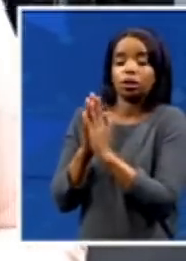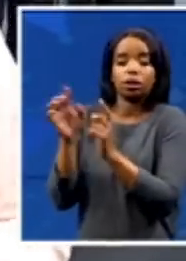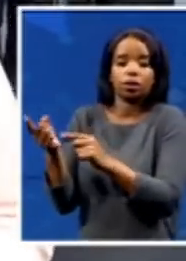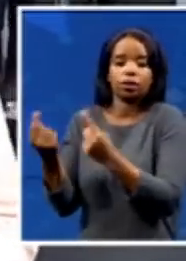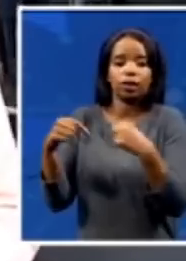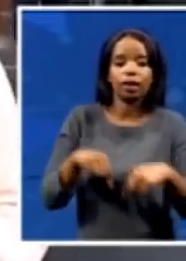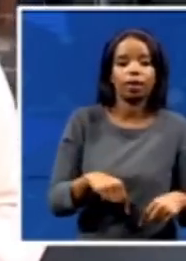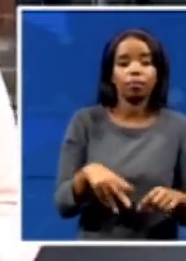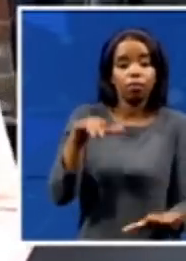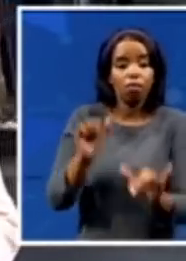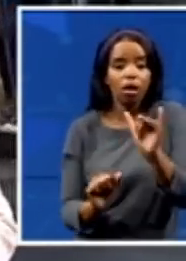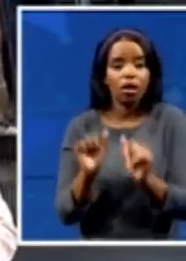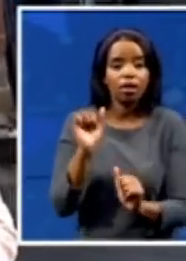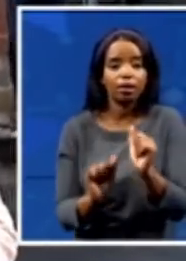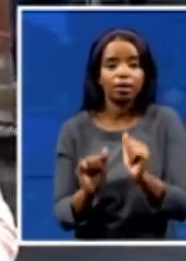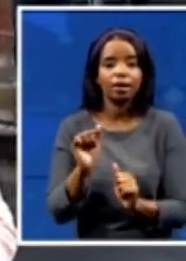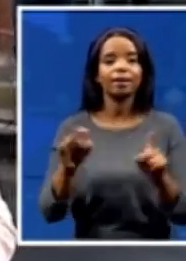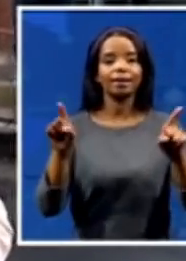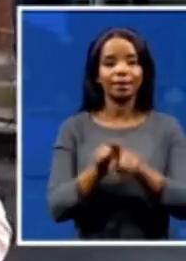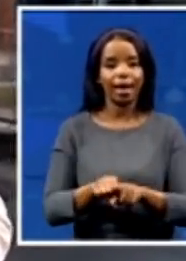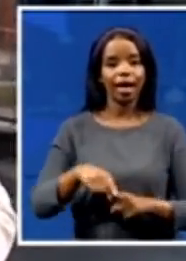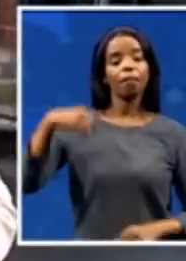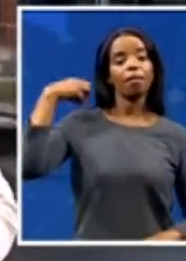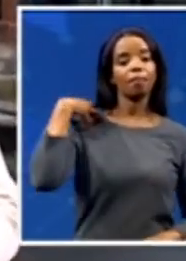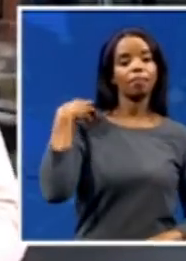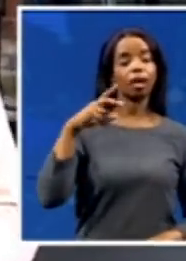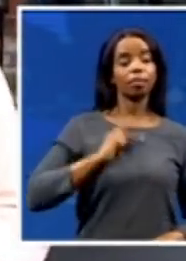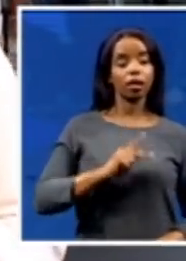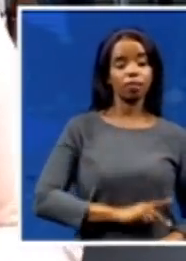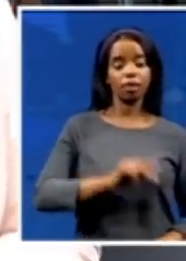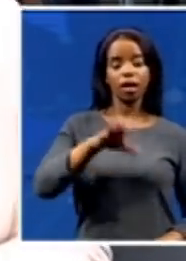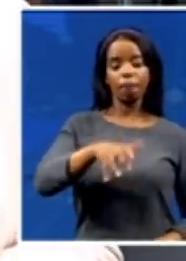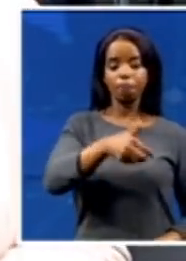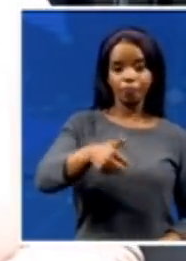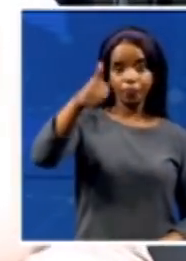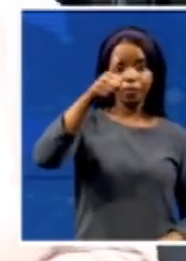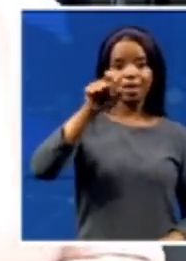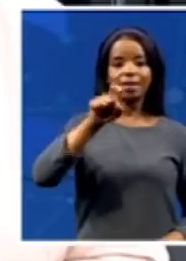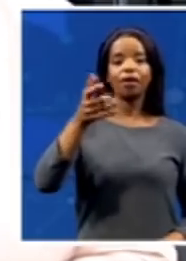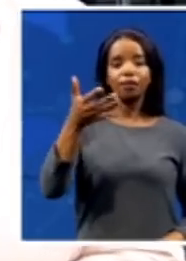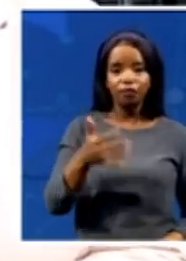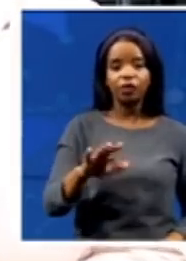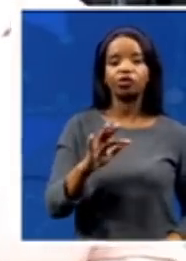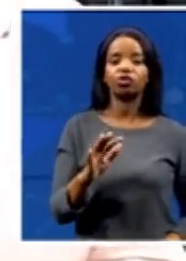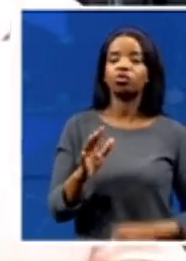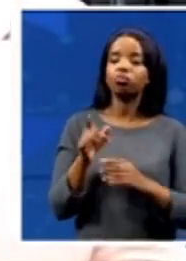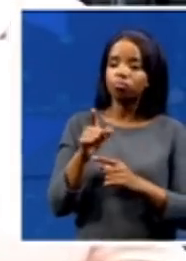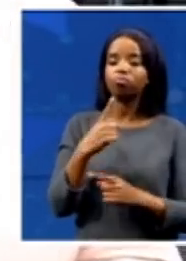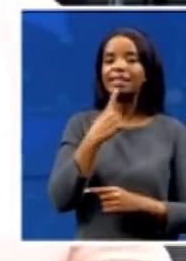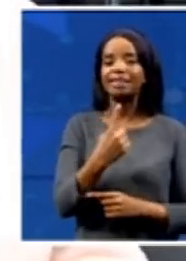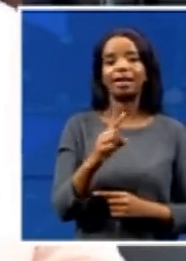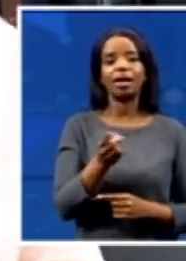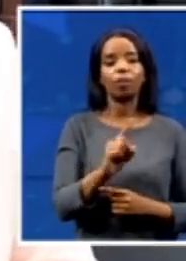earlier on when we spoke to him, the premier, Sihle Zegalala, saying that the South African National Defense Force was also going to be on the